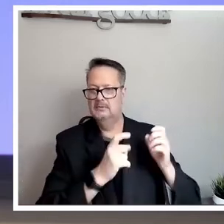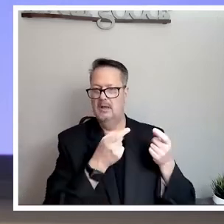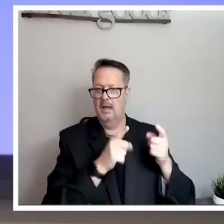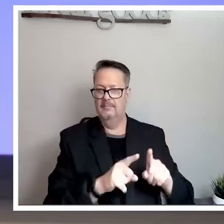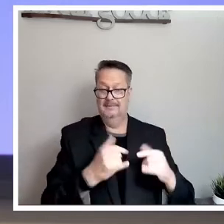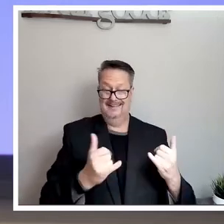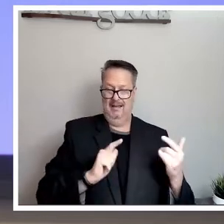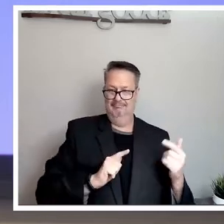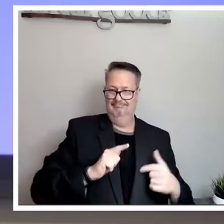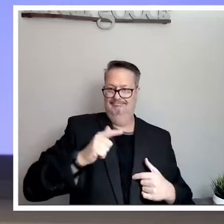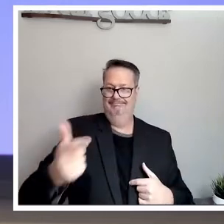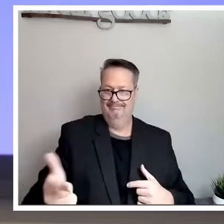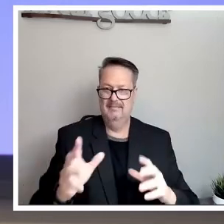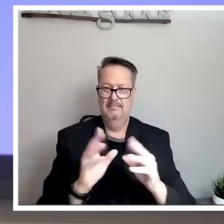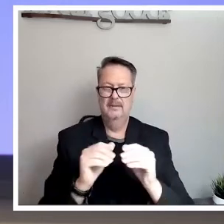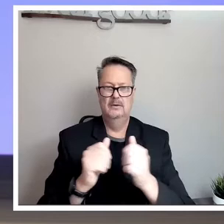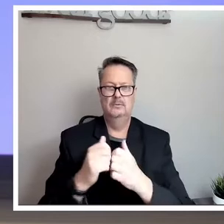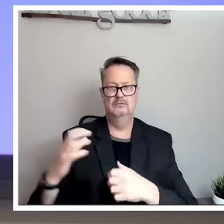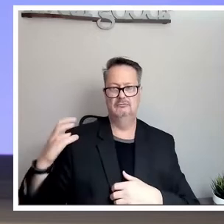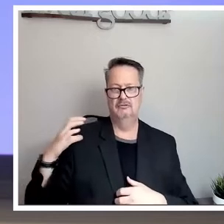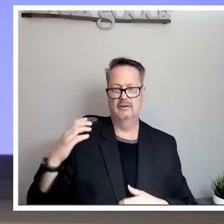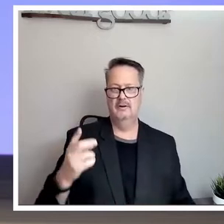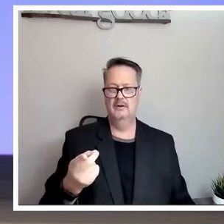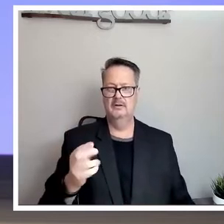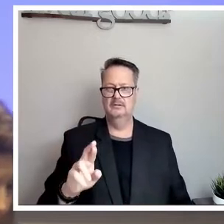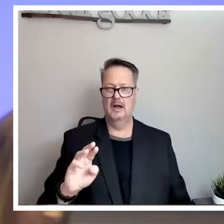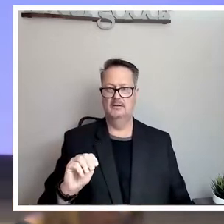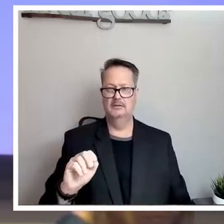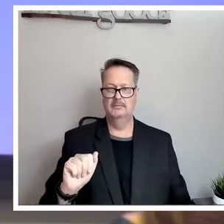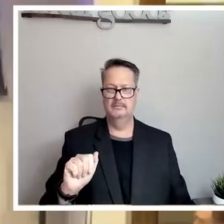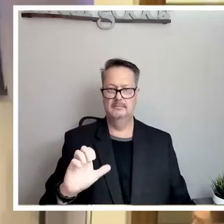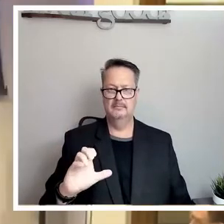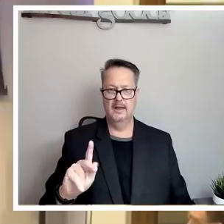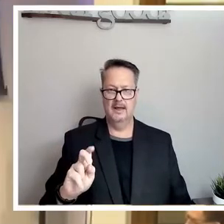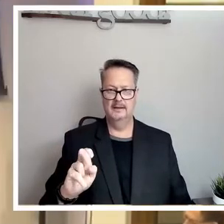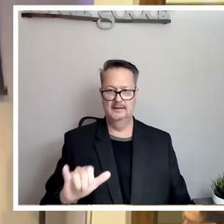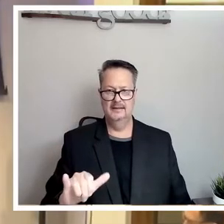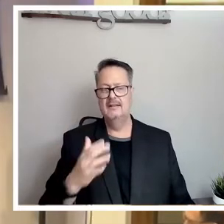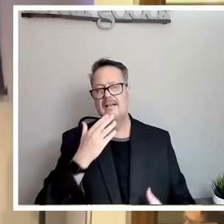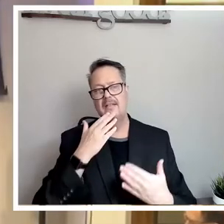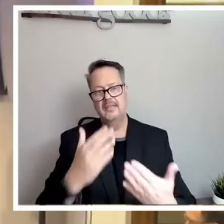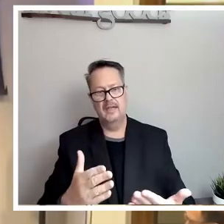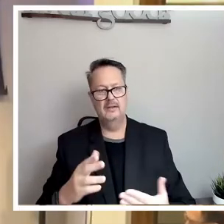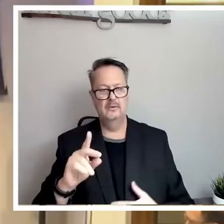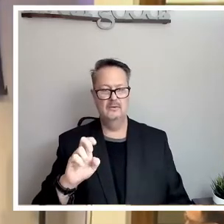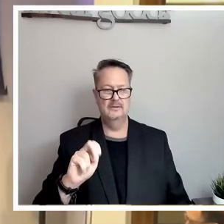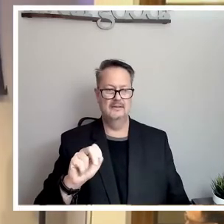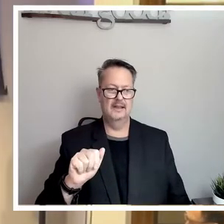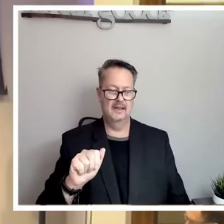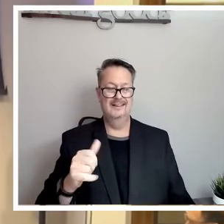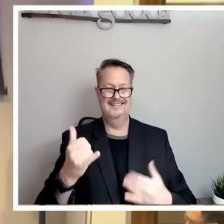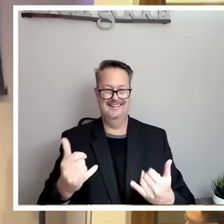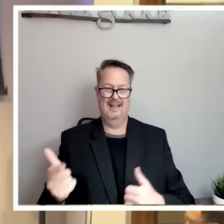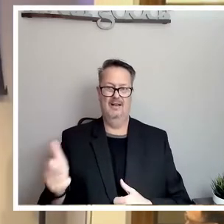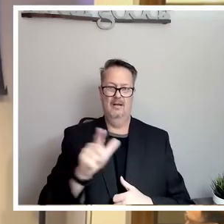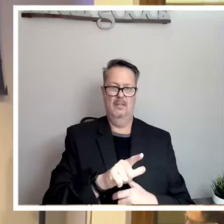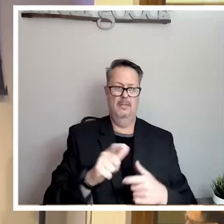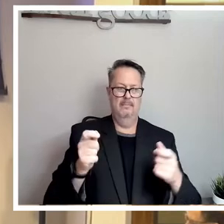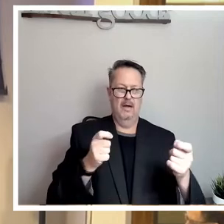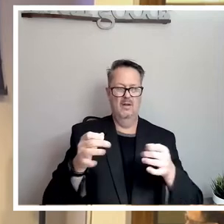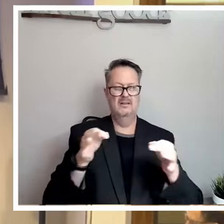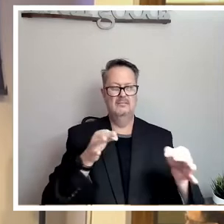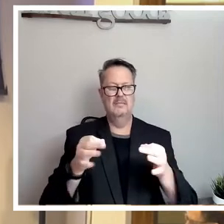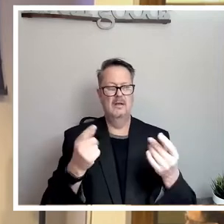turn the meeting back over to Chair Dr. Mackey. Thank you, Danae. Now I will ask our moderator, David, to provide instructions for virtual public